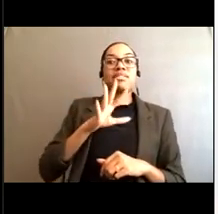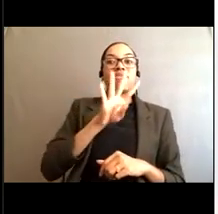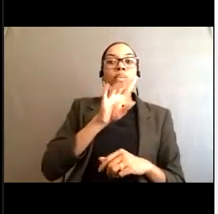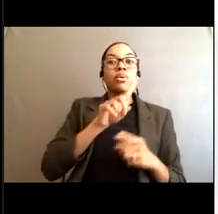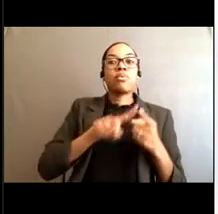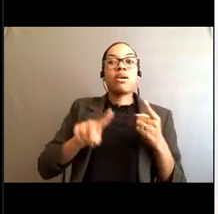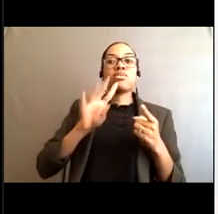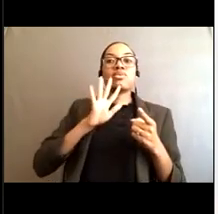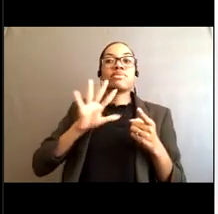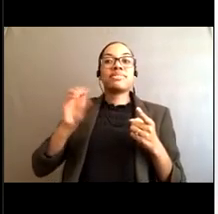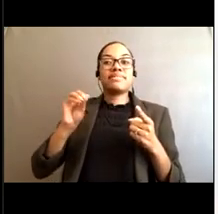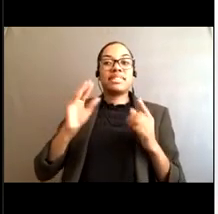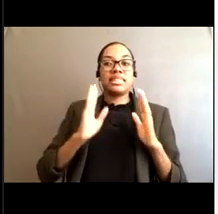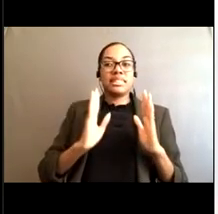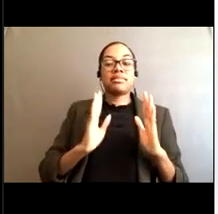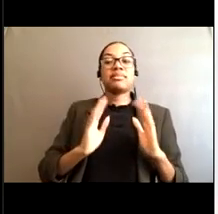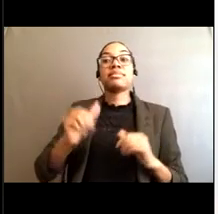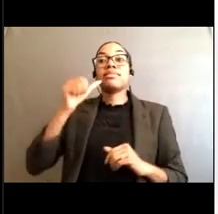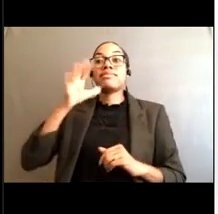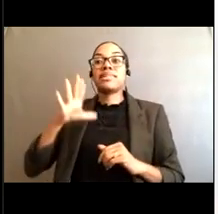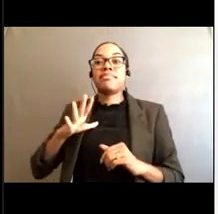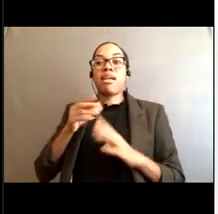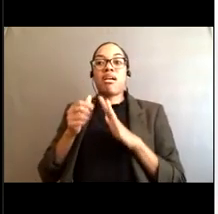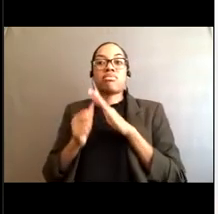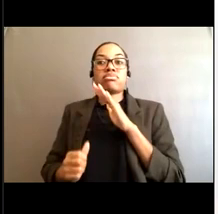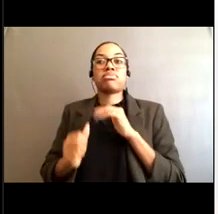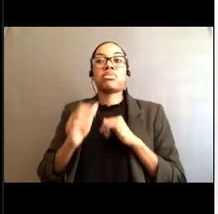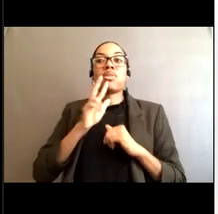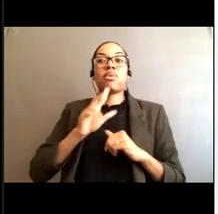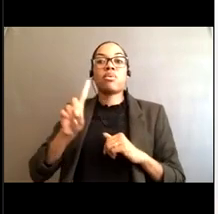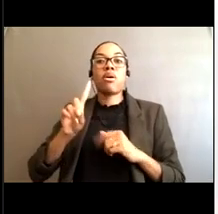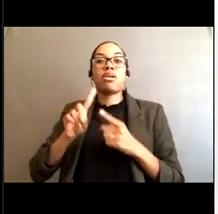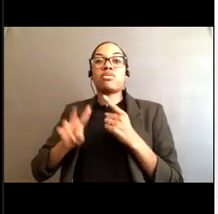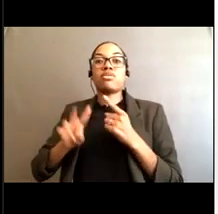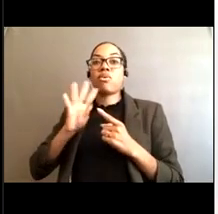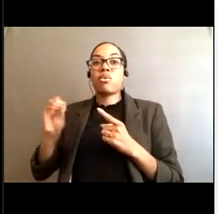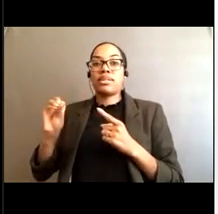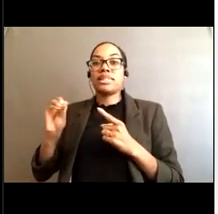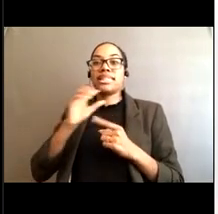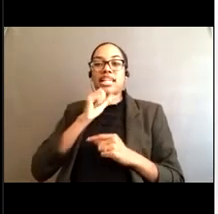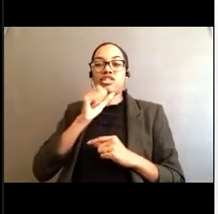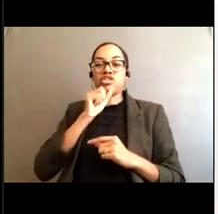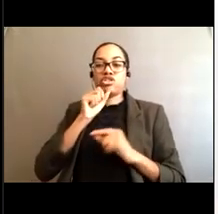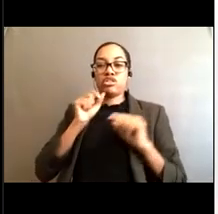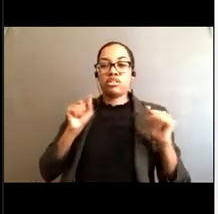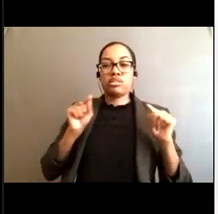drownings are about five times more than females in the Carolinas.